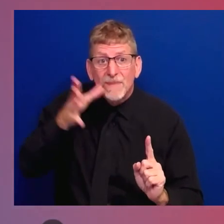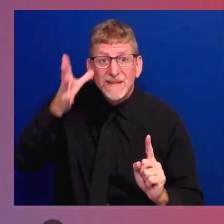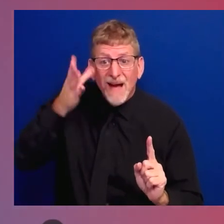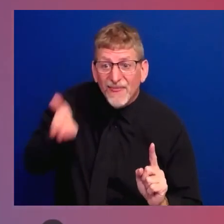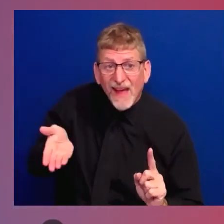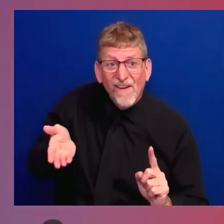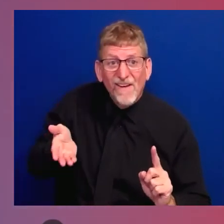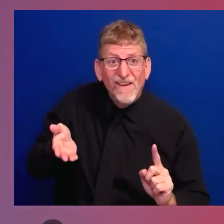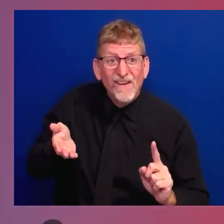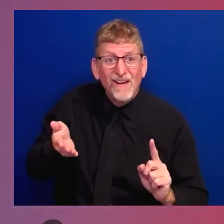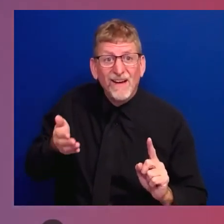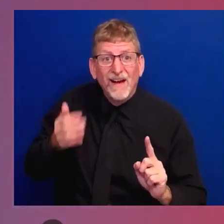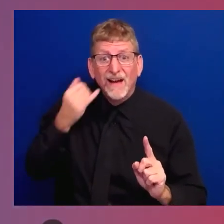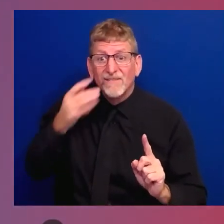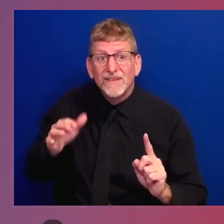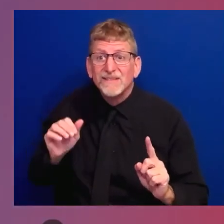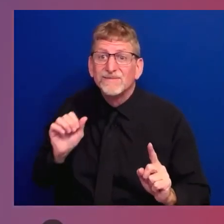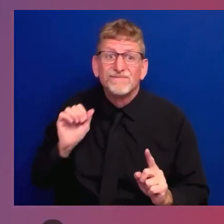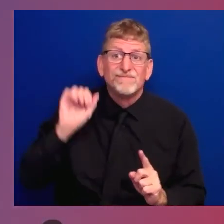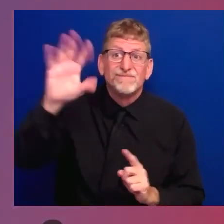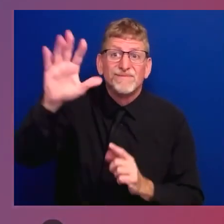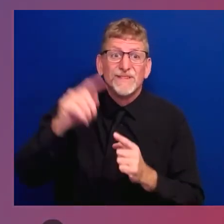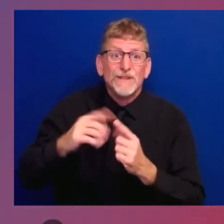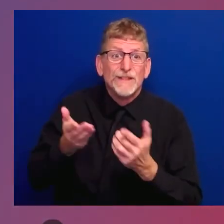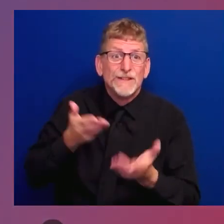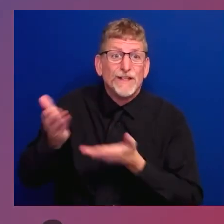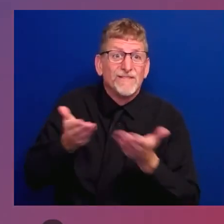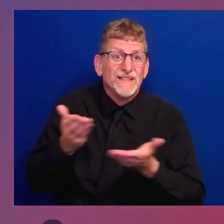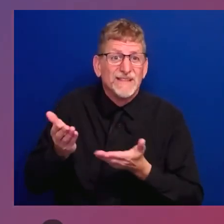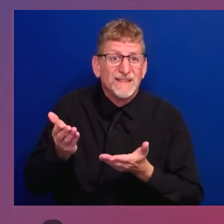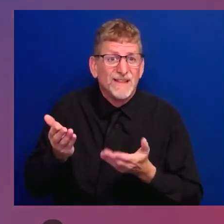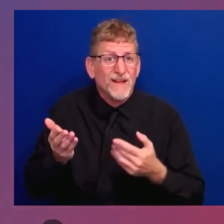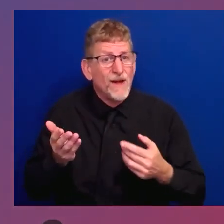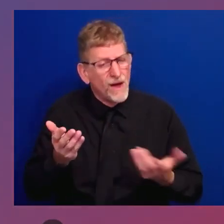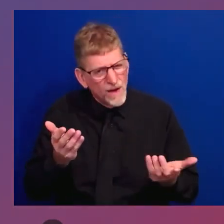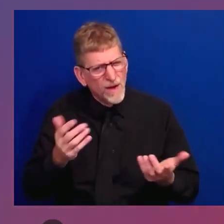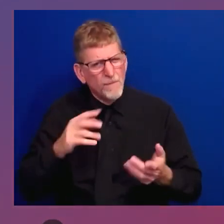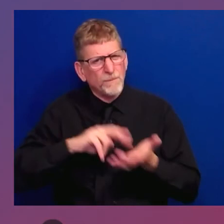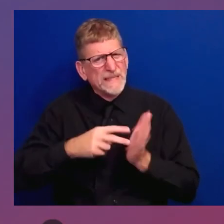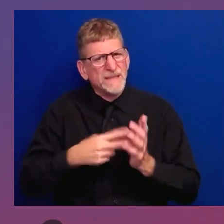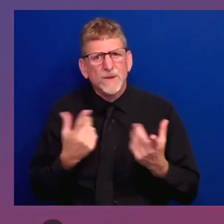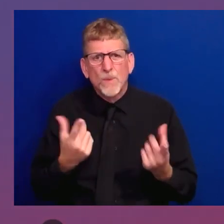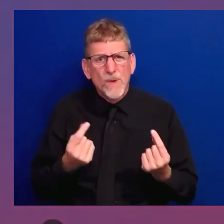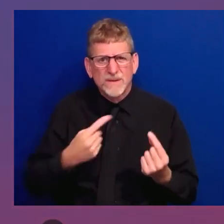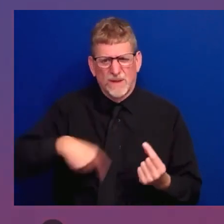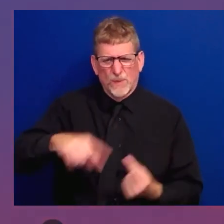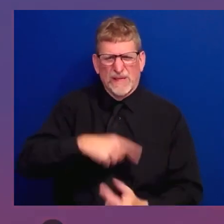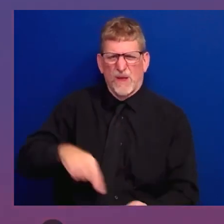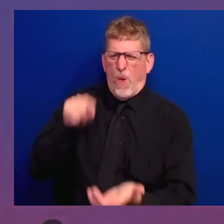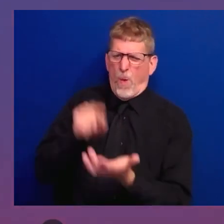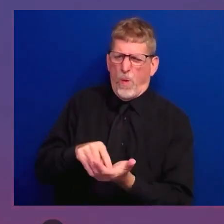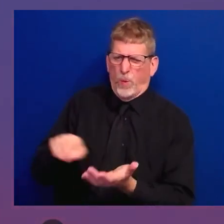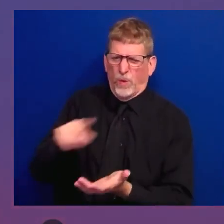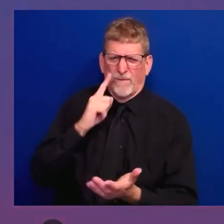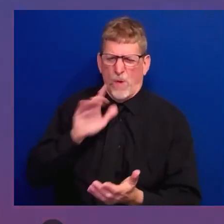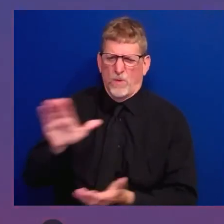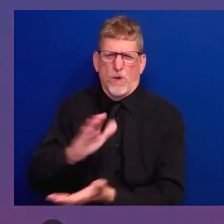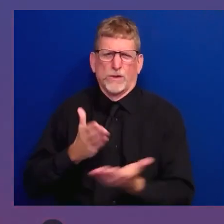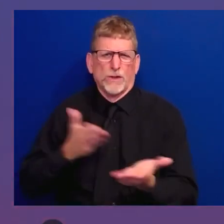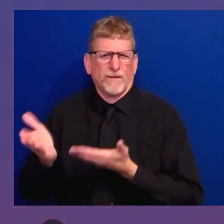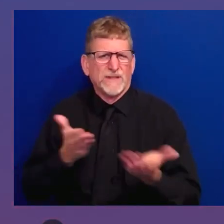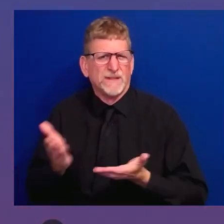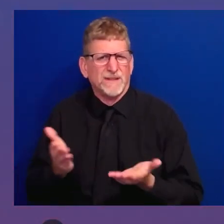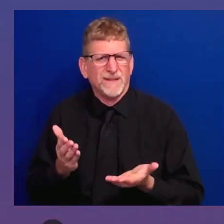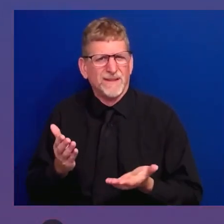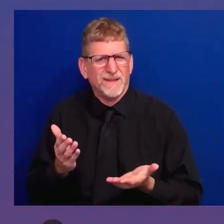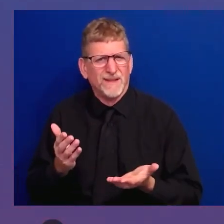owe you. Because they also serve only stand and wait. I remember the head of